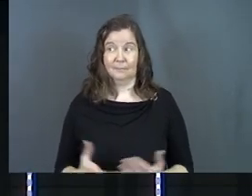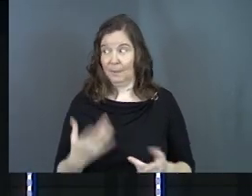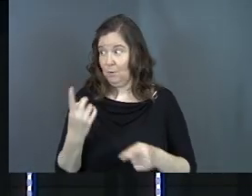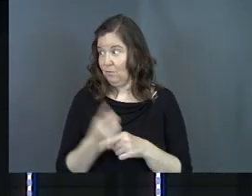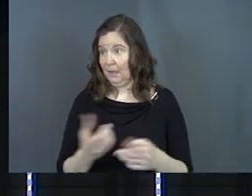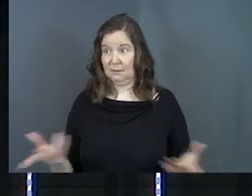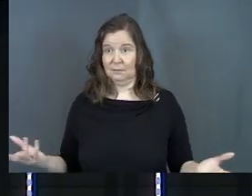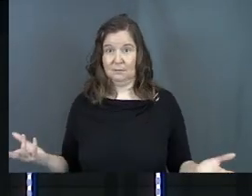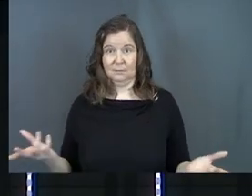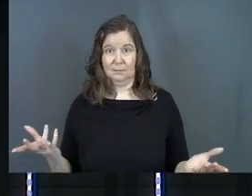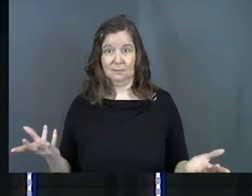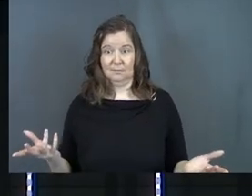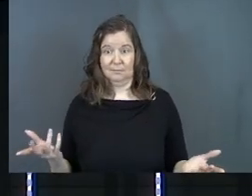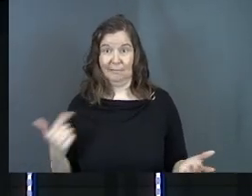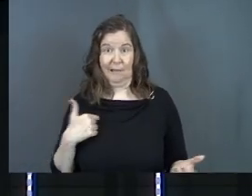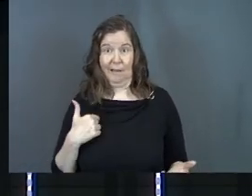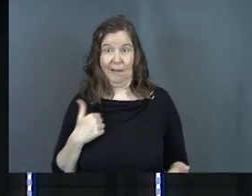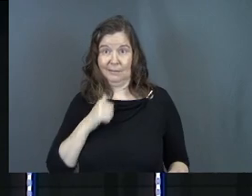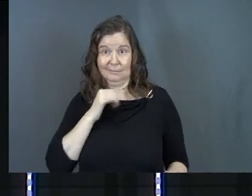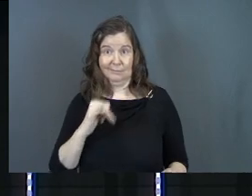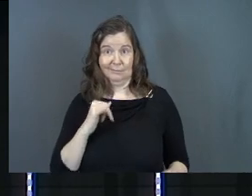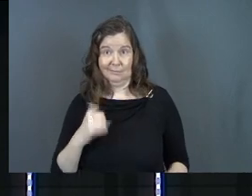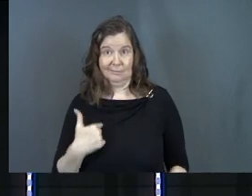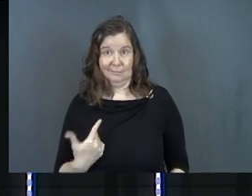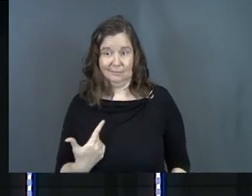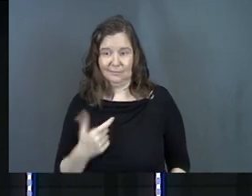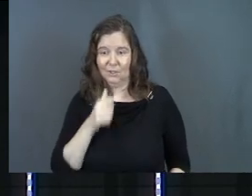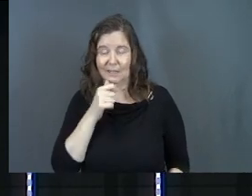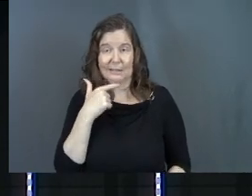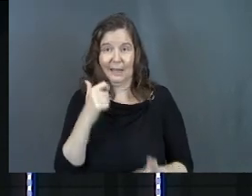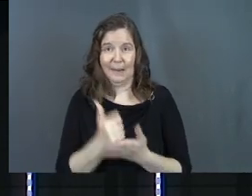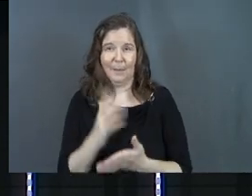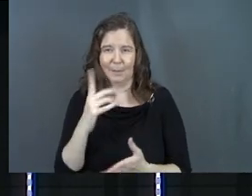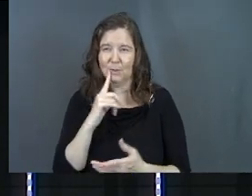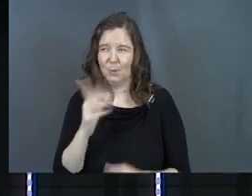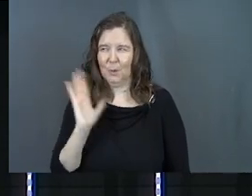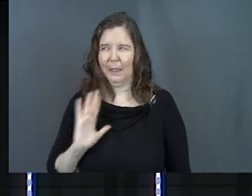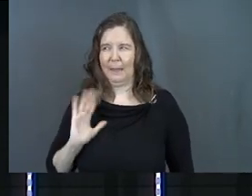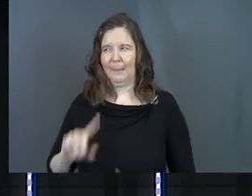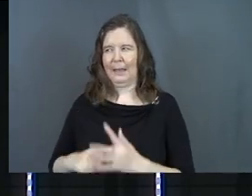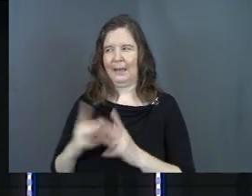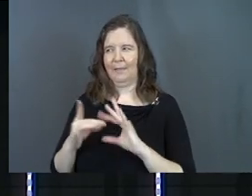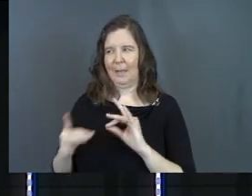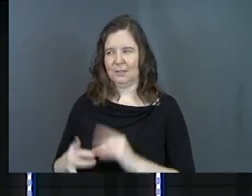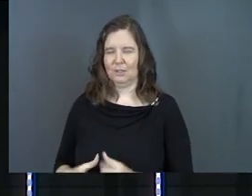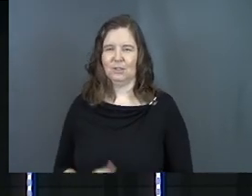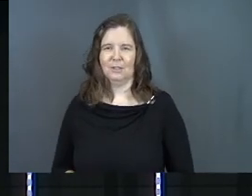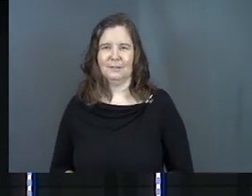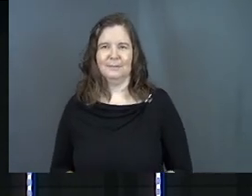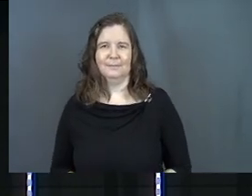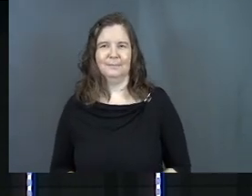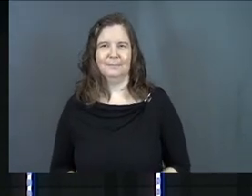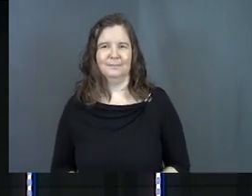Right? Neither did I. You're not saying amen as much as you were in the beginning of the message.